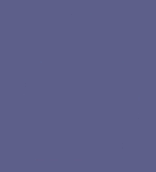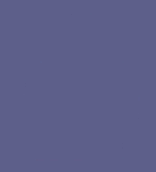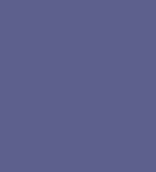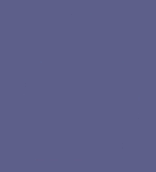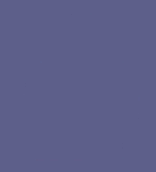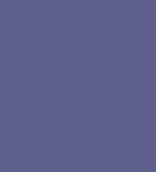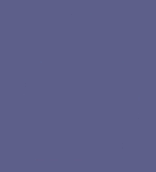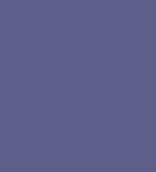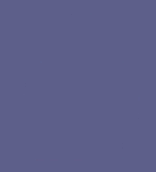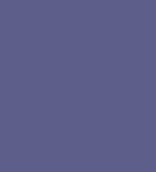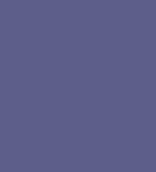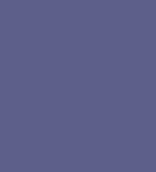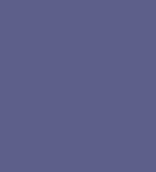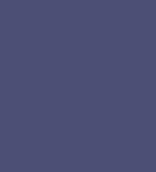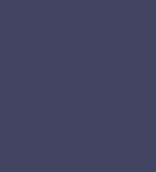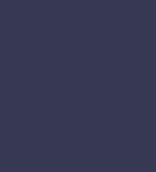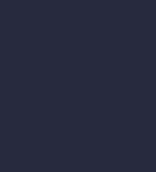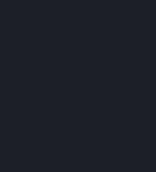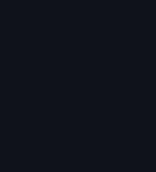thing it's going